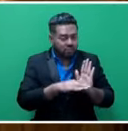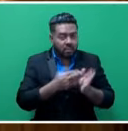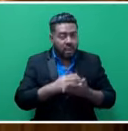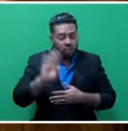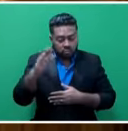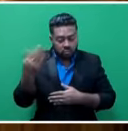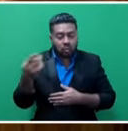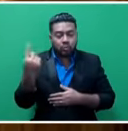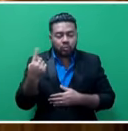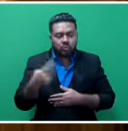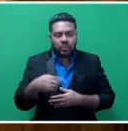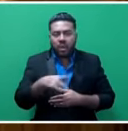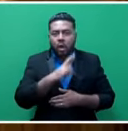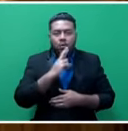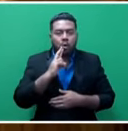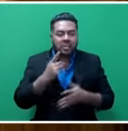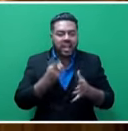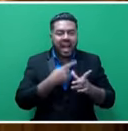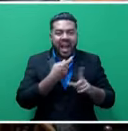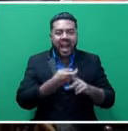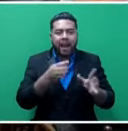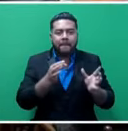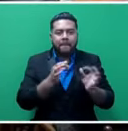Minister Rosie Agba. You have the floor, ma'am.